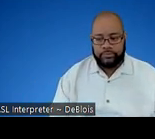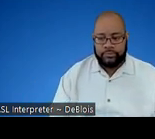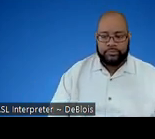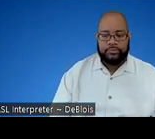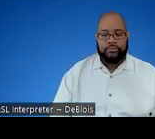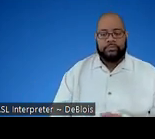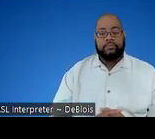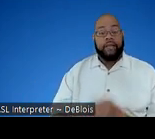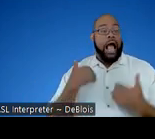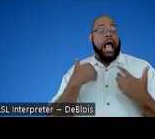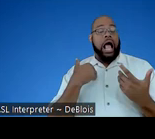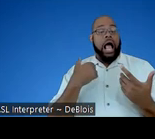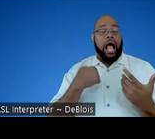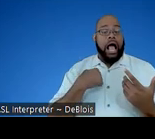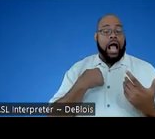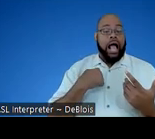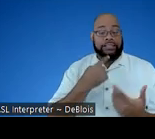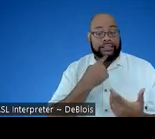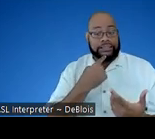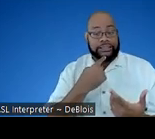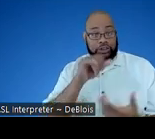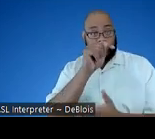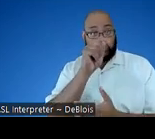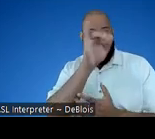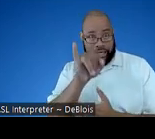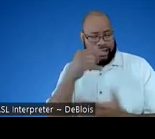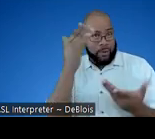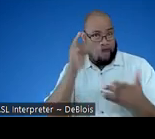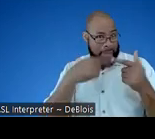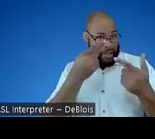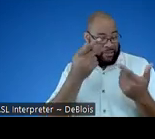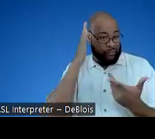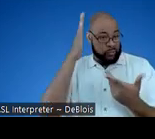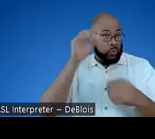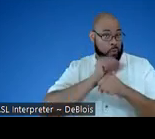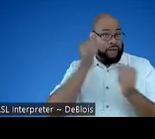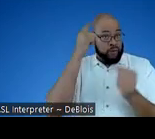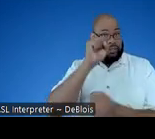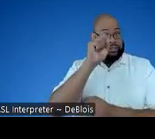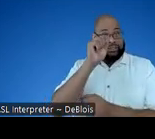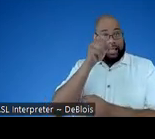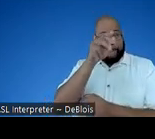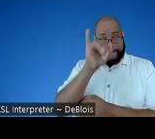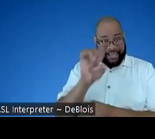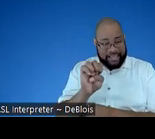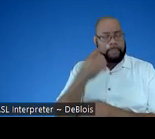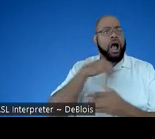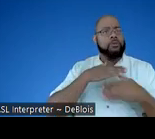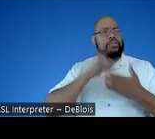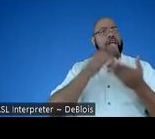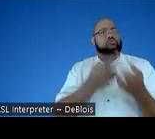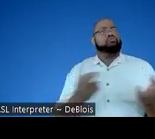I was say, don't, this is Tony, I don't know about future work for STEMI, but I do appreciate that the STEMI resources